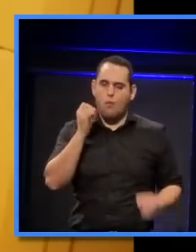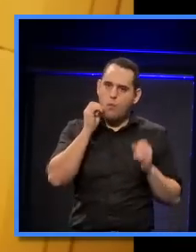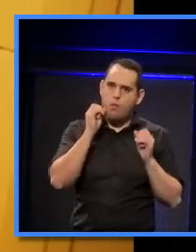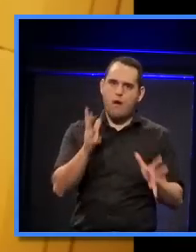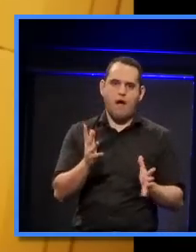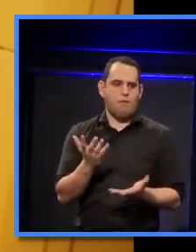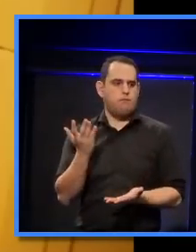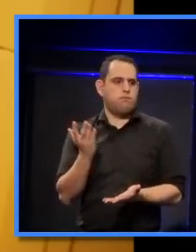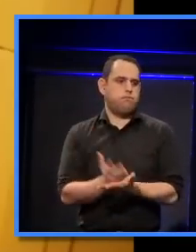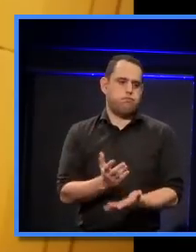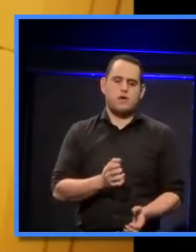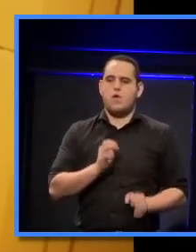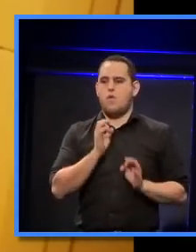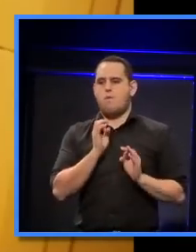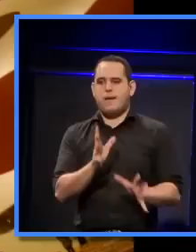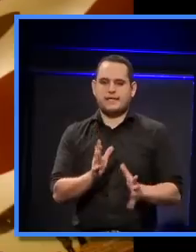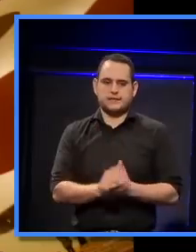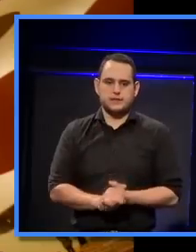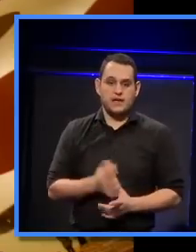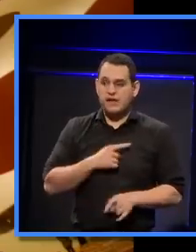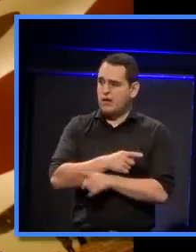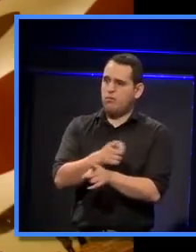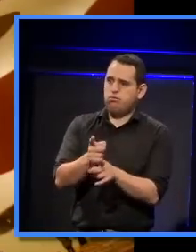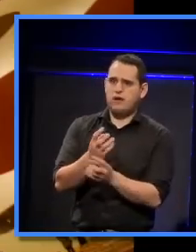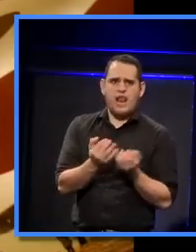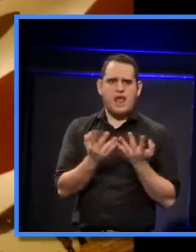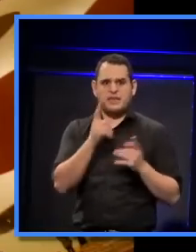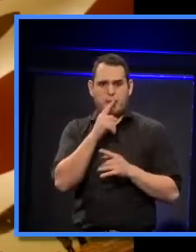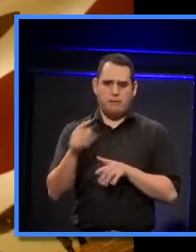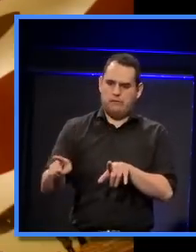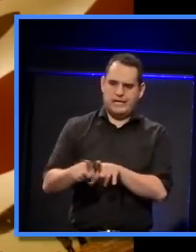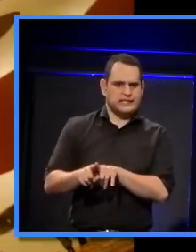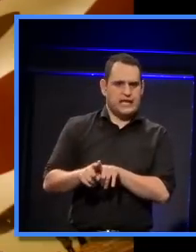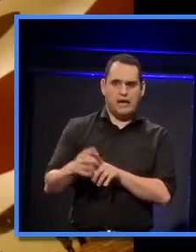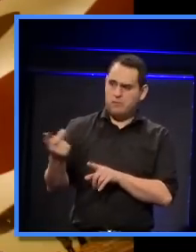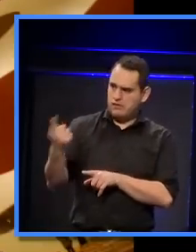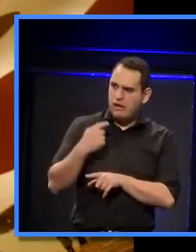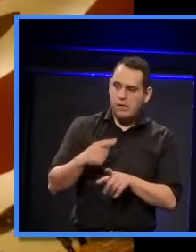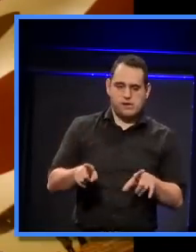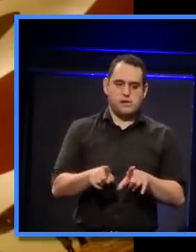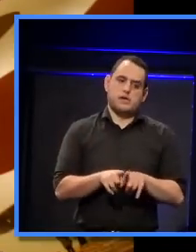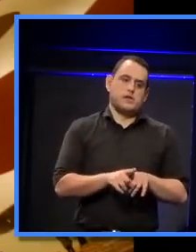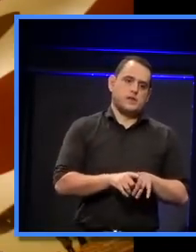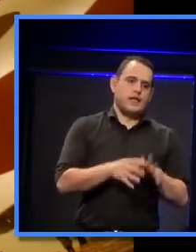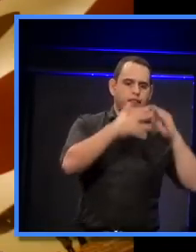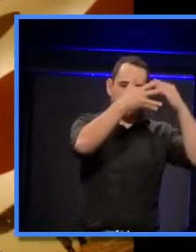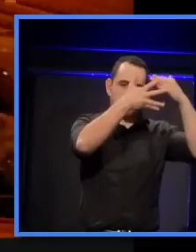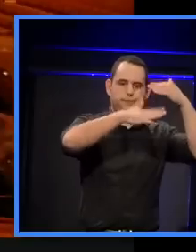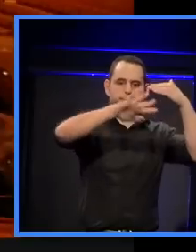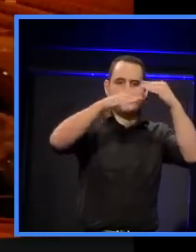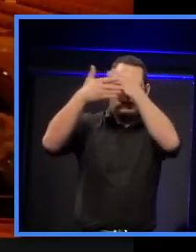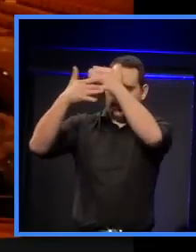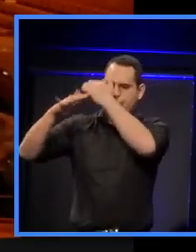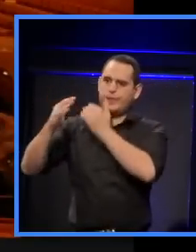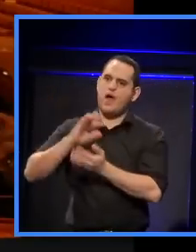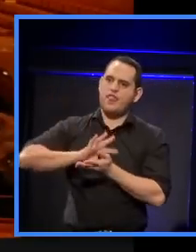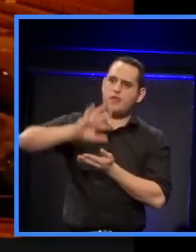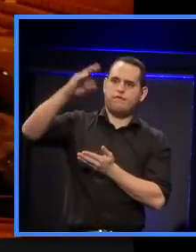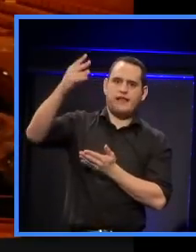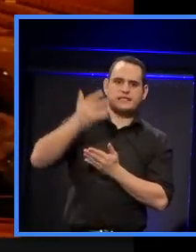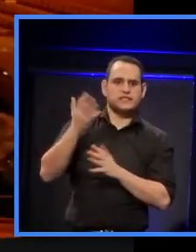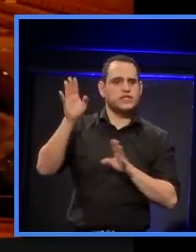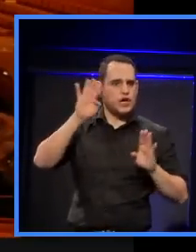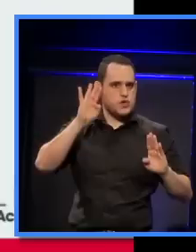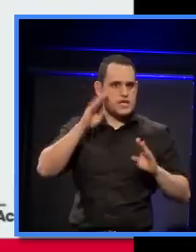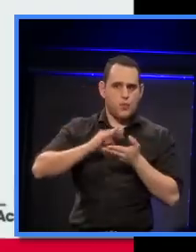all the other opinions seem to agree with that. That's just moving around, our acoustic reflectors floating in space, and